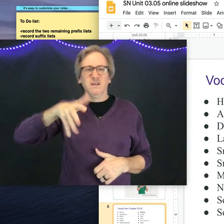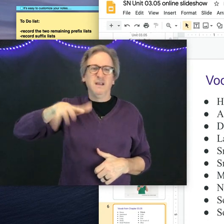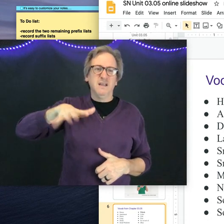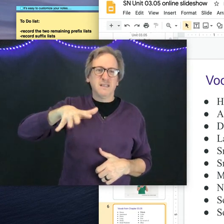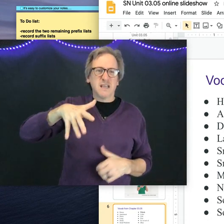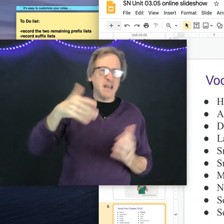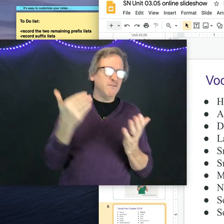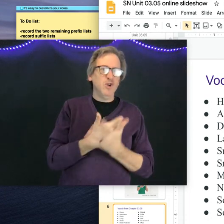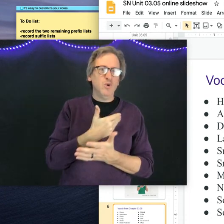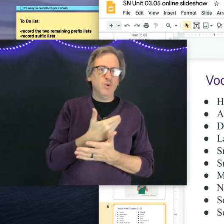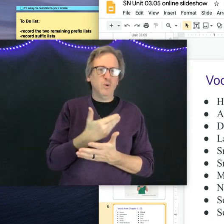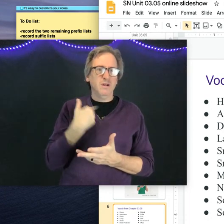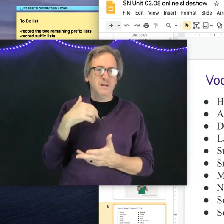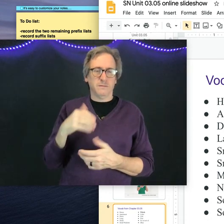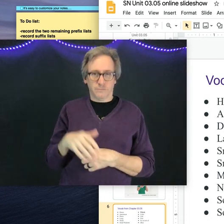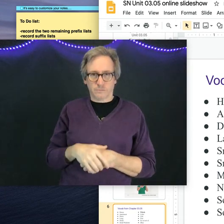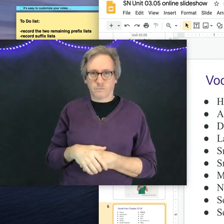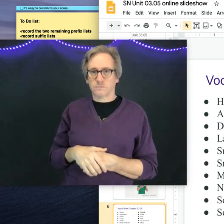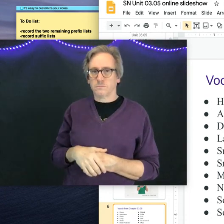old. It's kind of new.